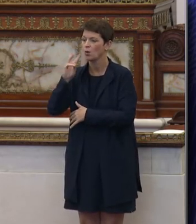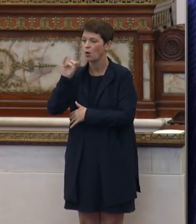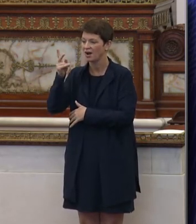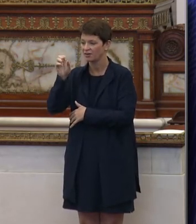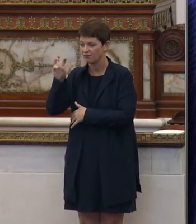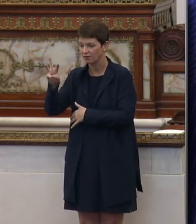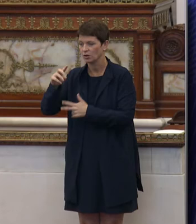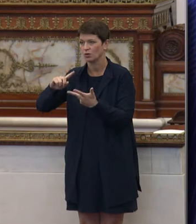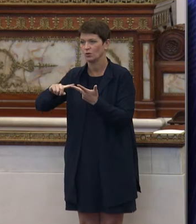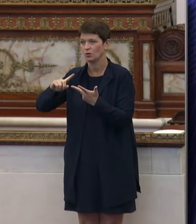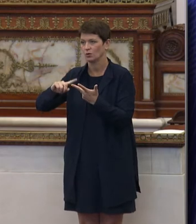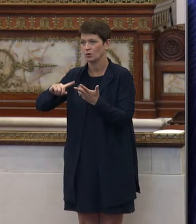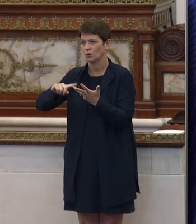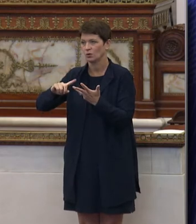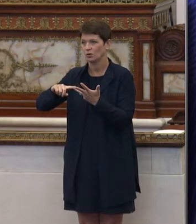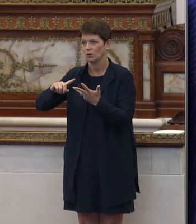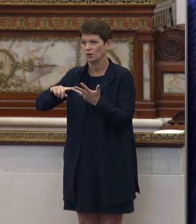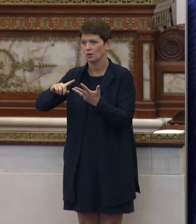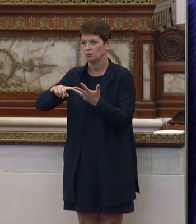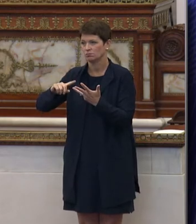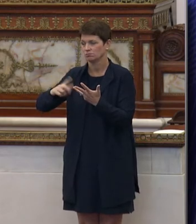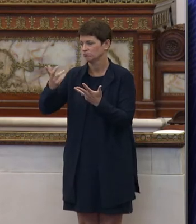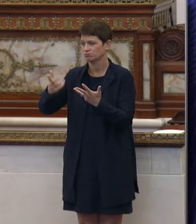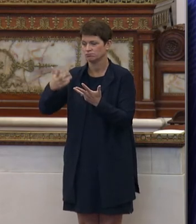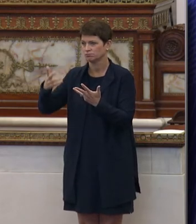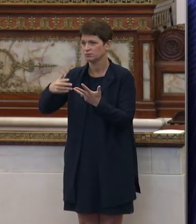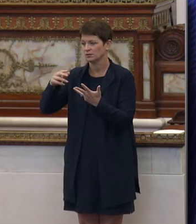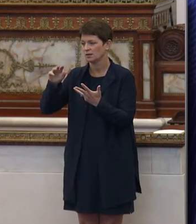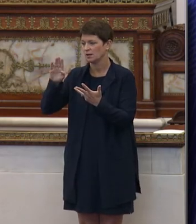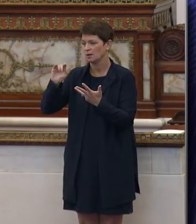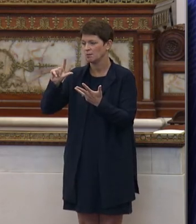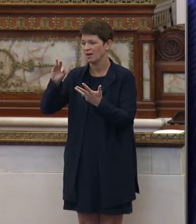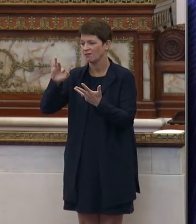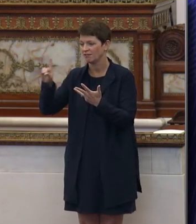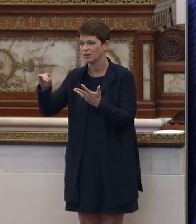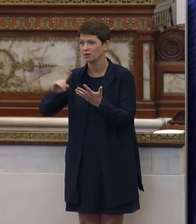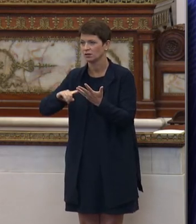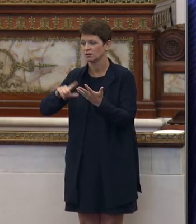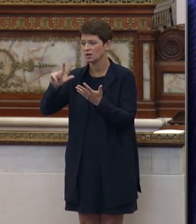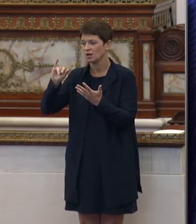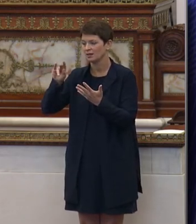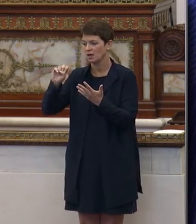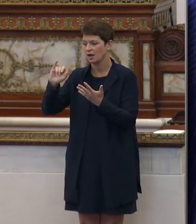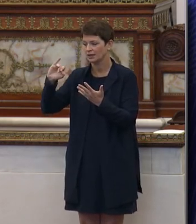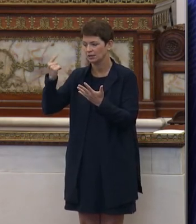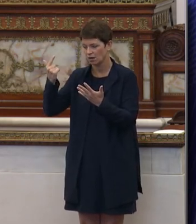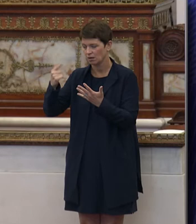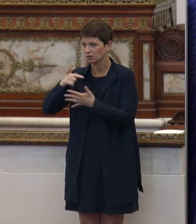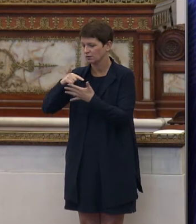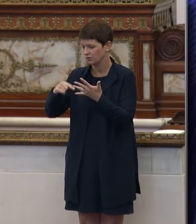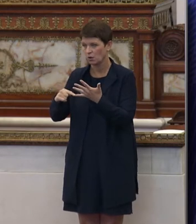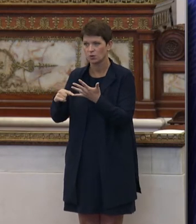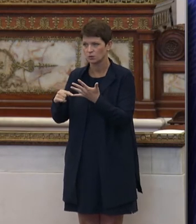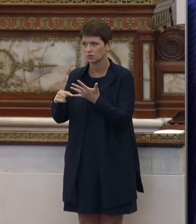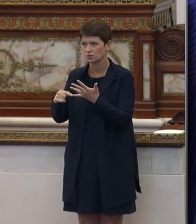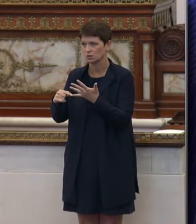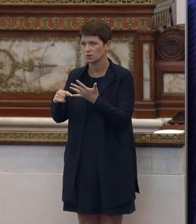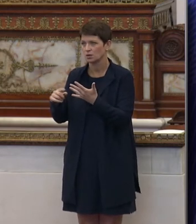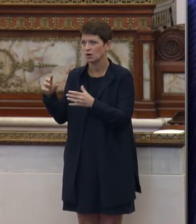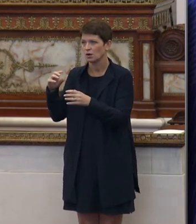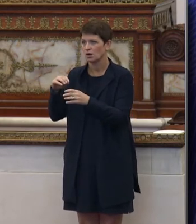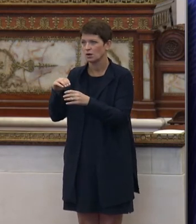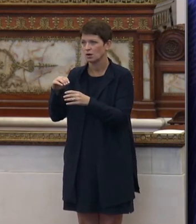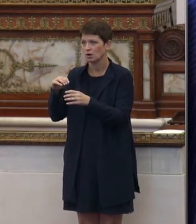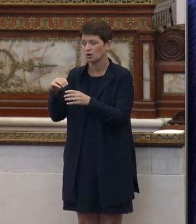know, Bellfield, Lonnie Young, all of which are in